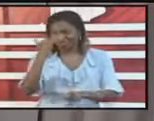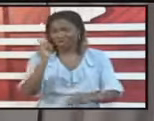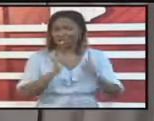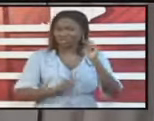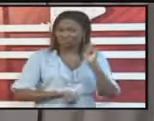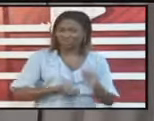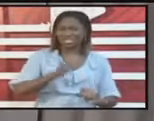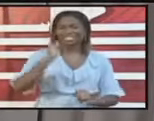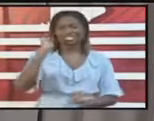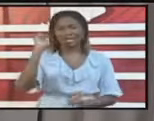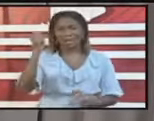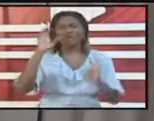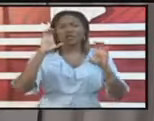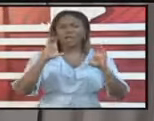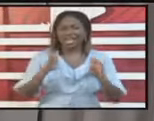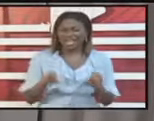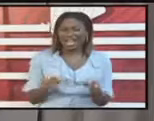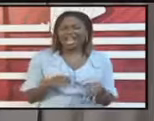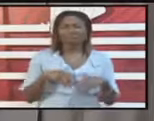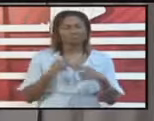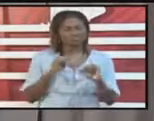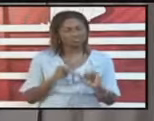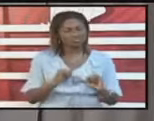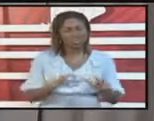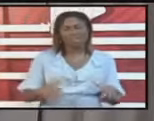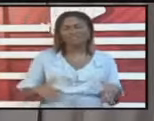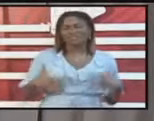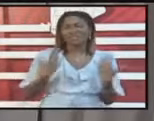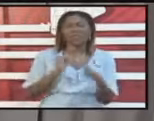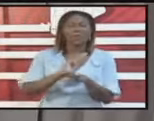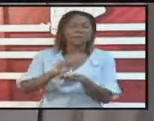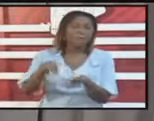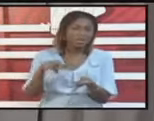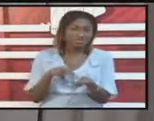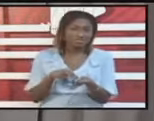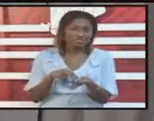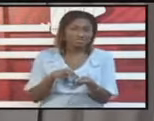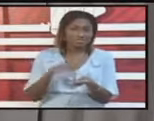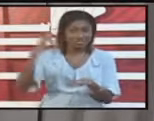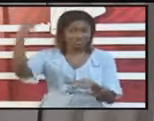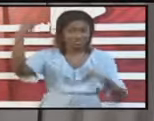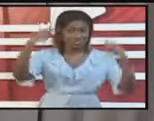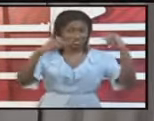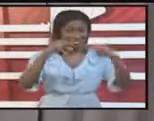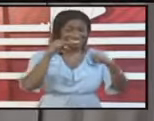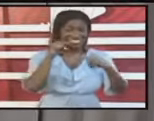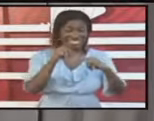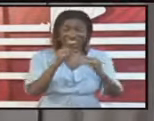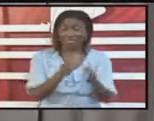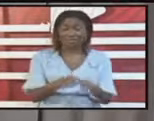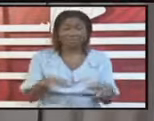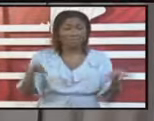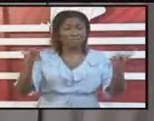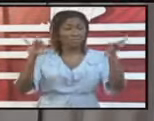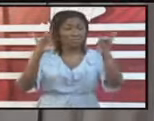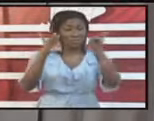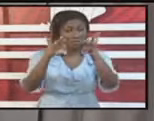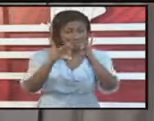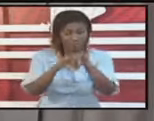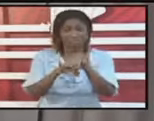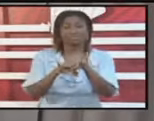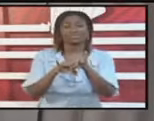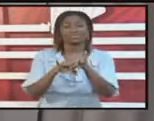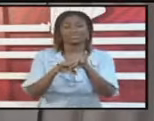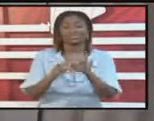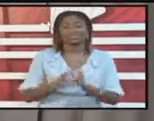back to some life as normal. This is the most critical component going forward with respect to us continuing to